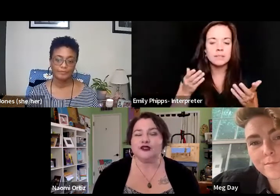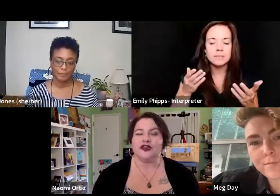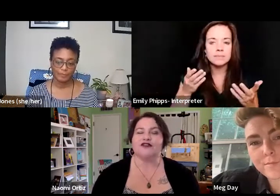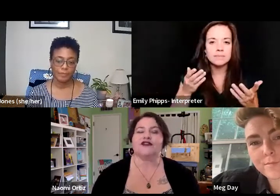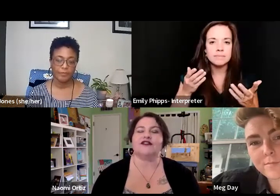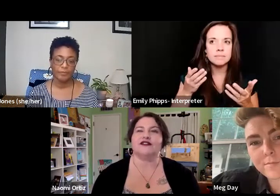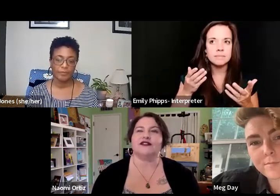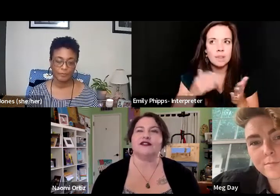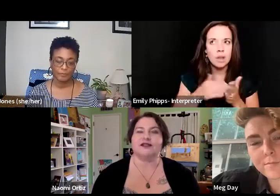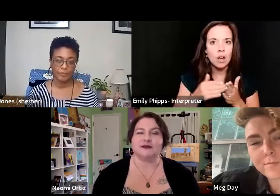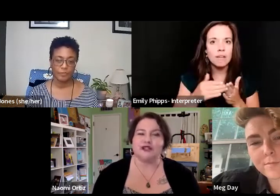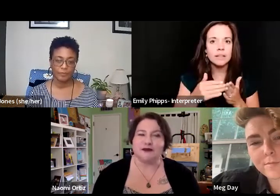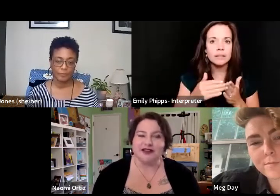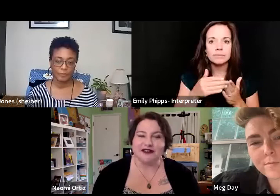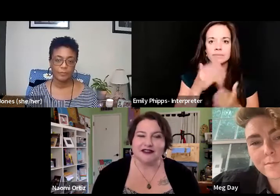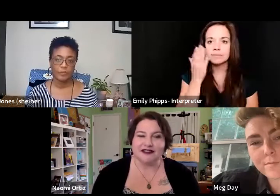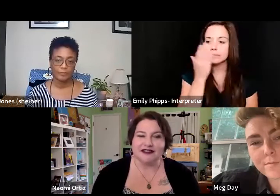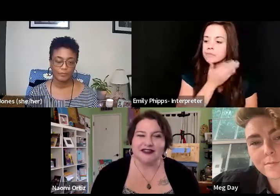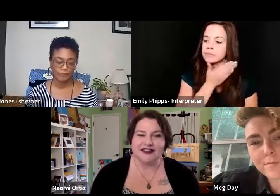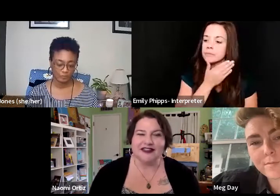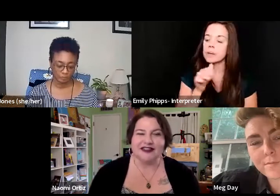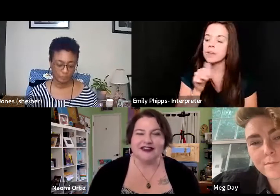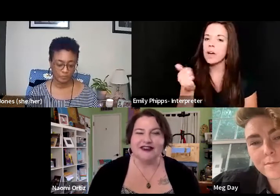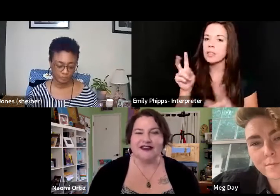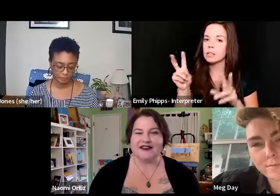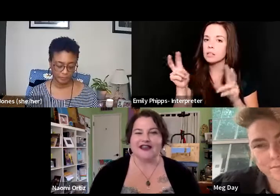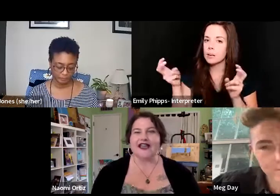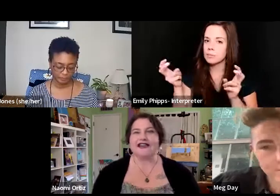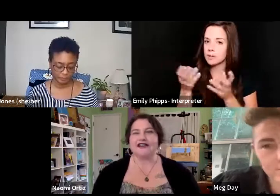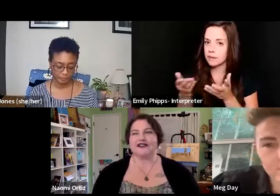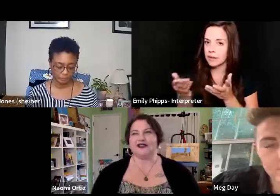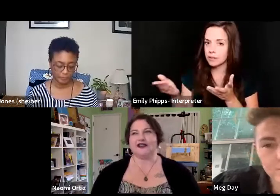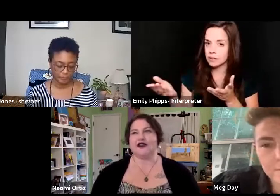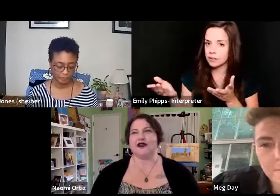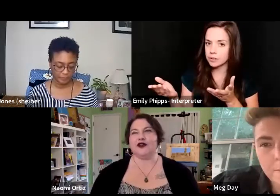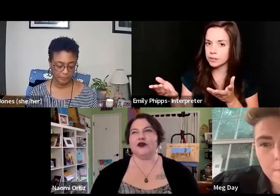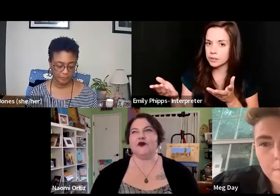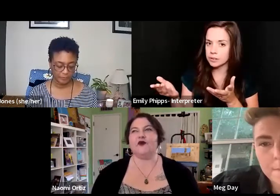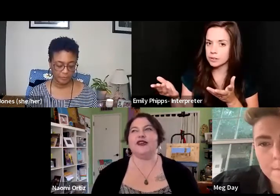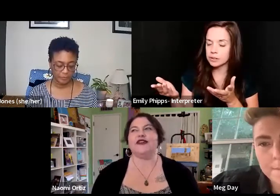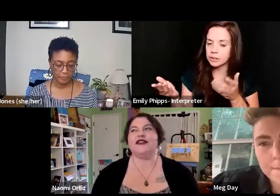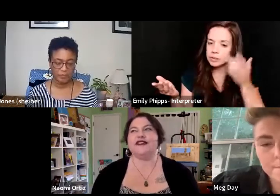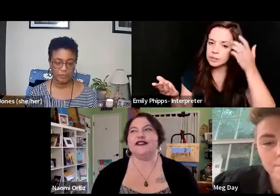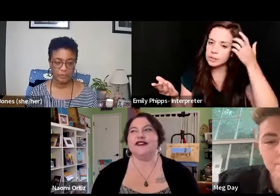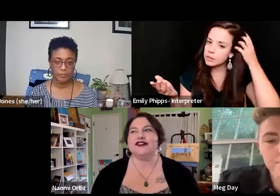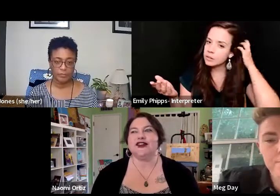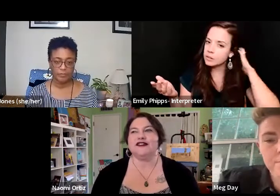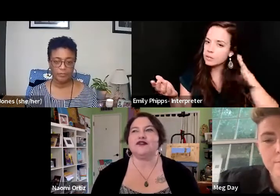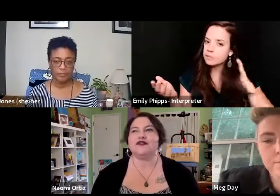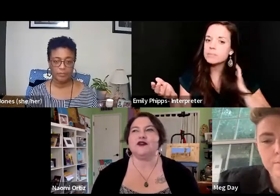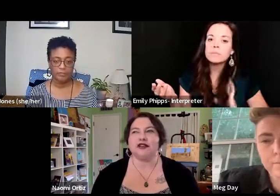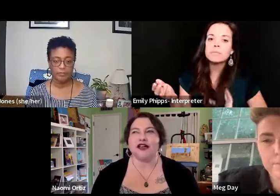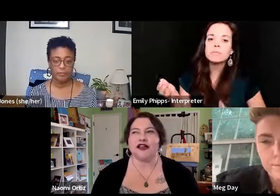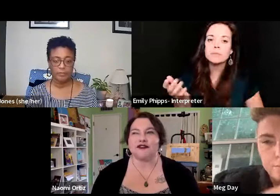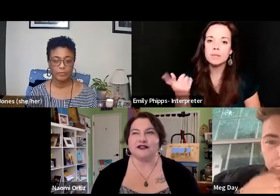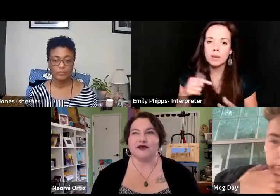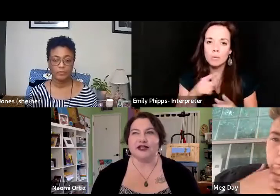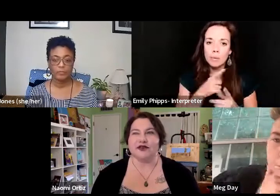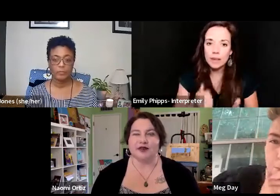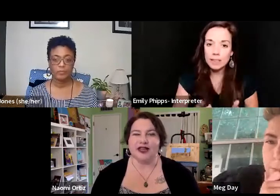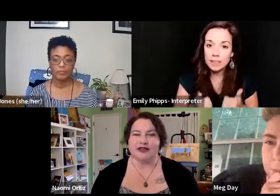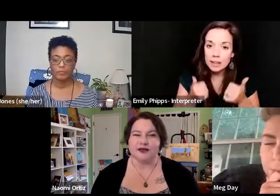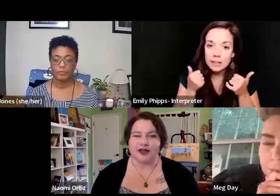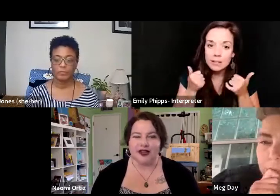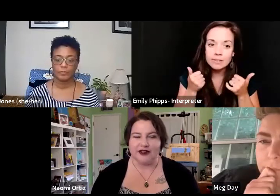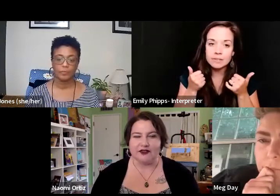with other subject matter. And we live our lives in